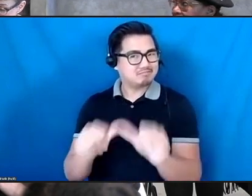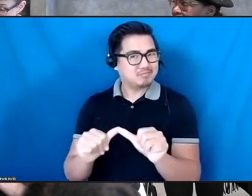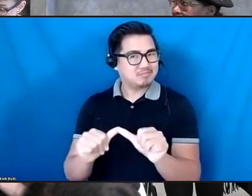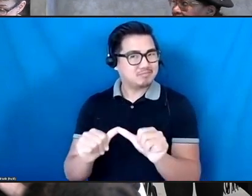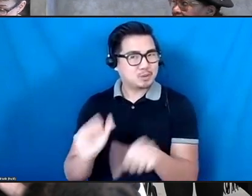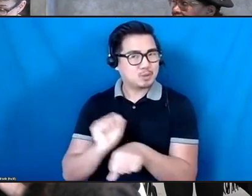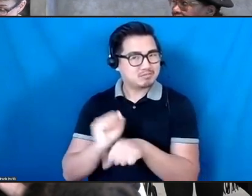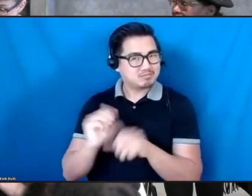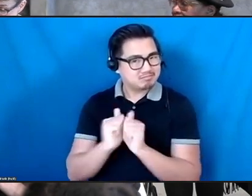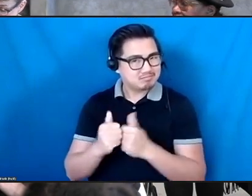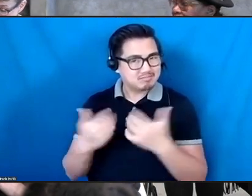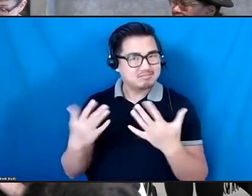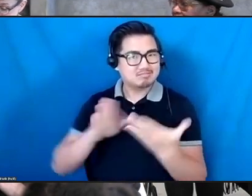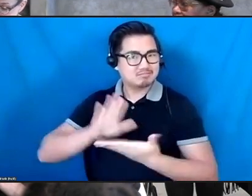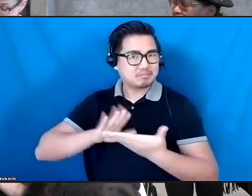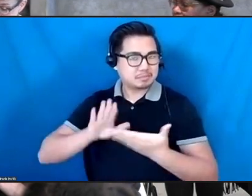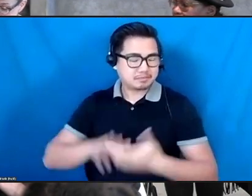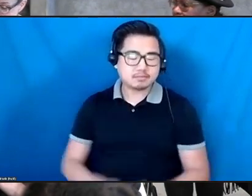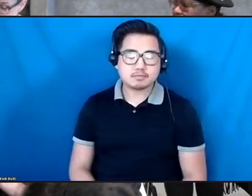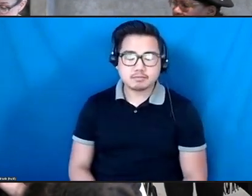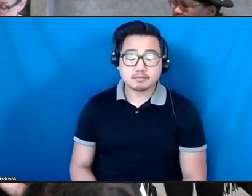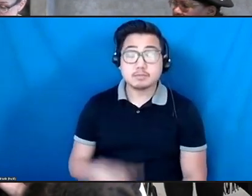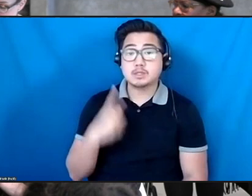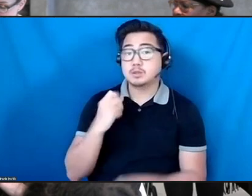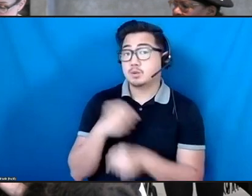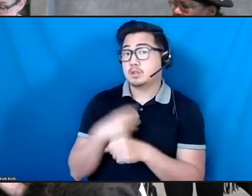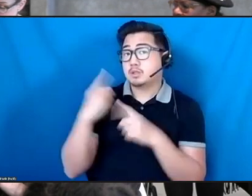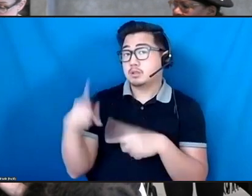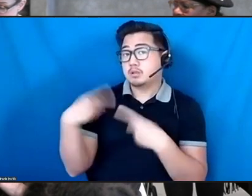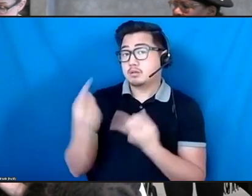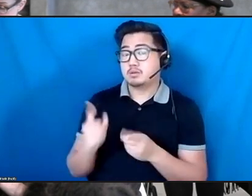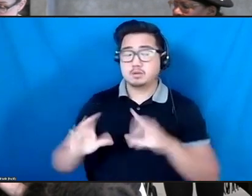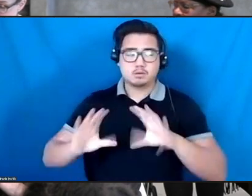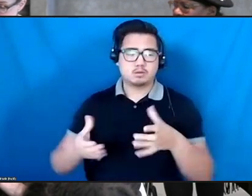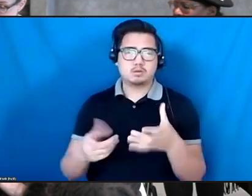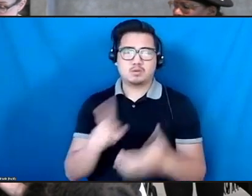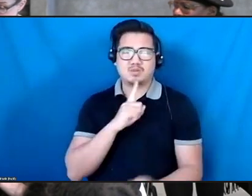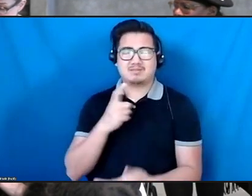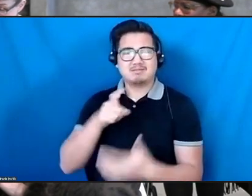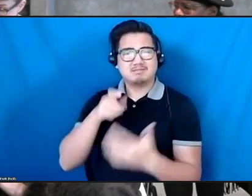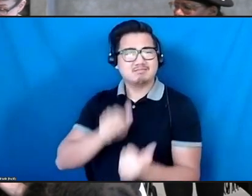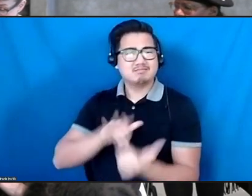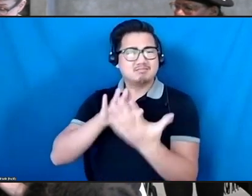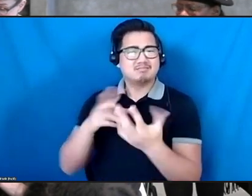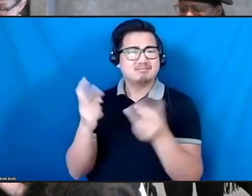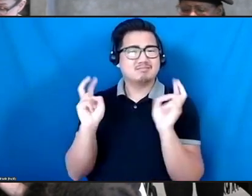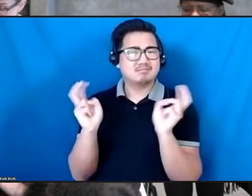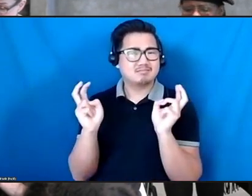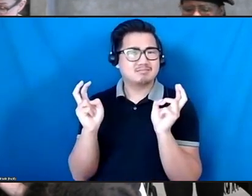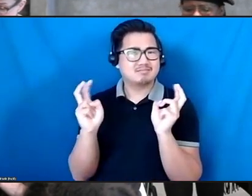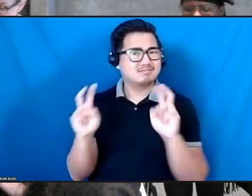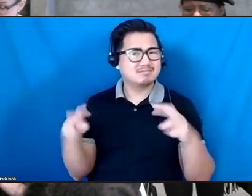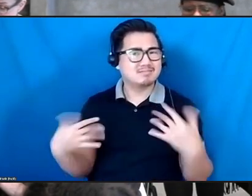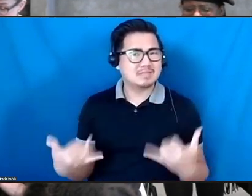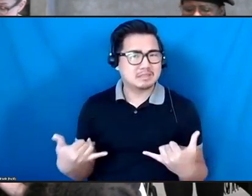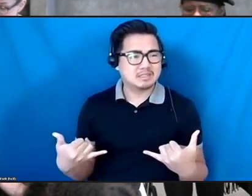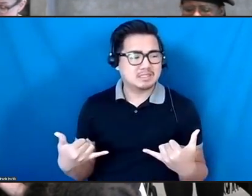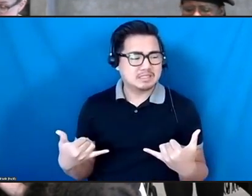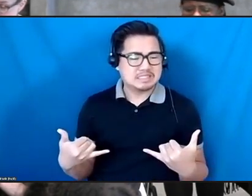So over the past year plus, the group has continued to wrestle with the steep challenges of this moment while aiming to